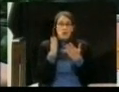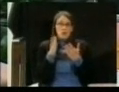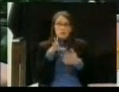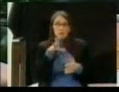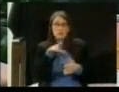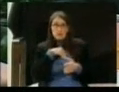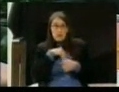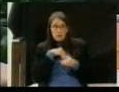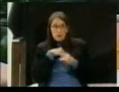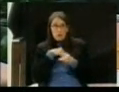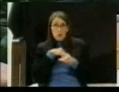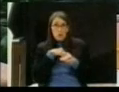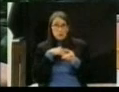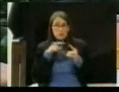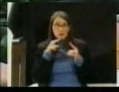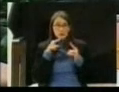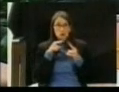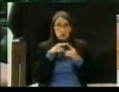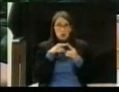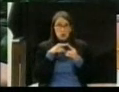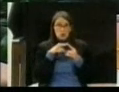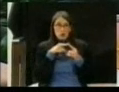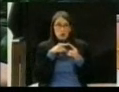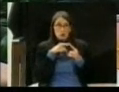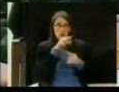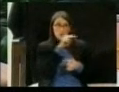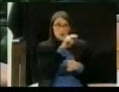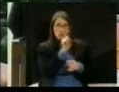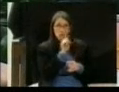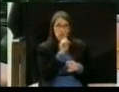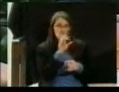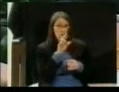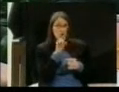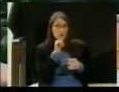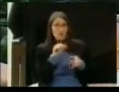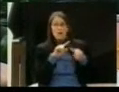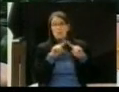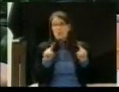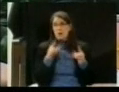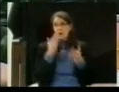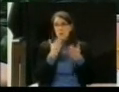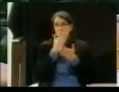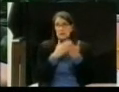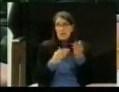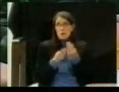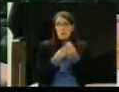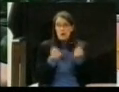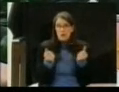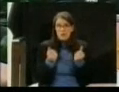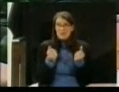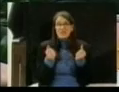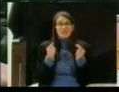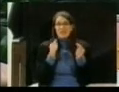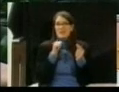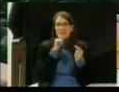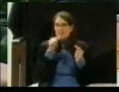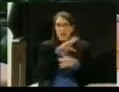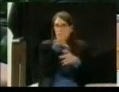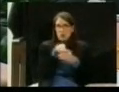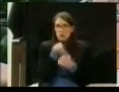but perhaps some remedy short of a redo might be considered.